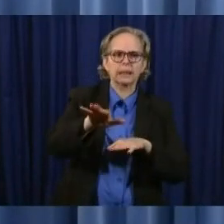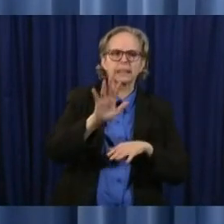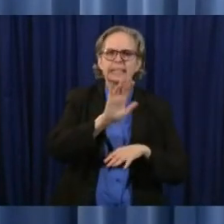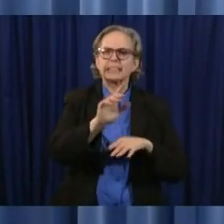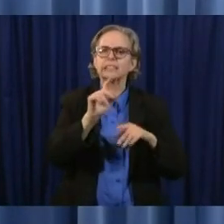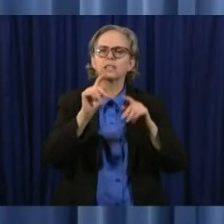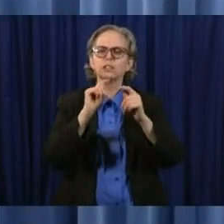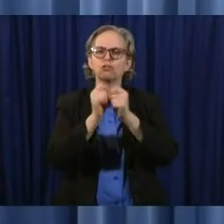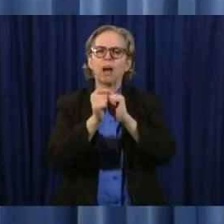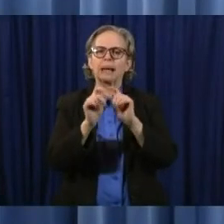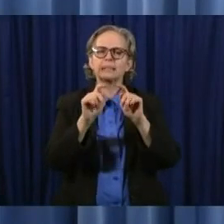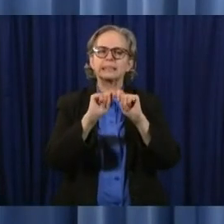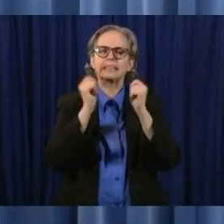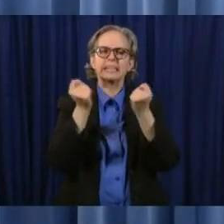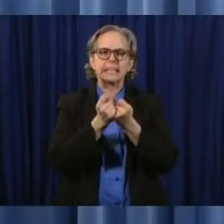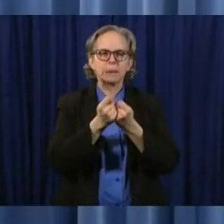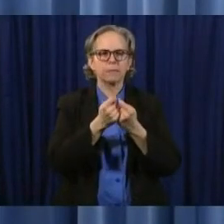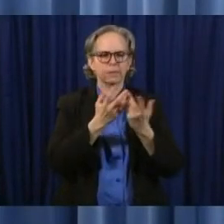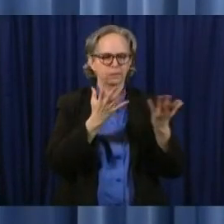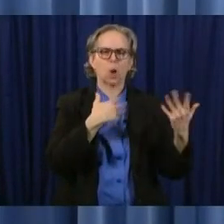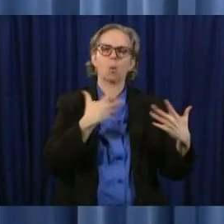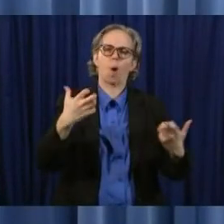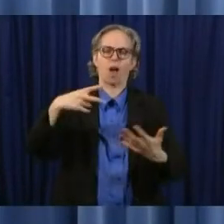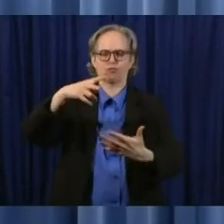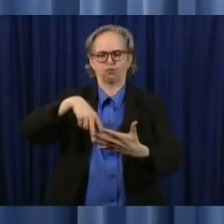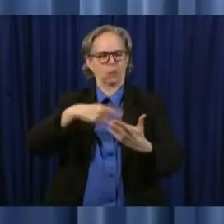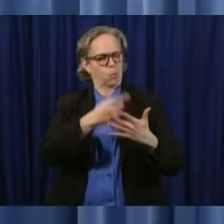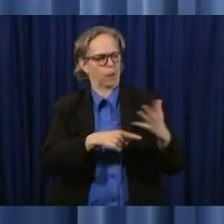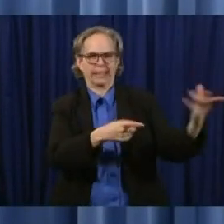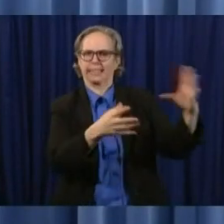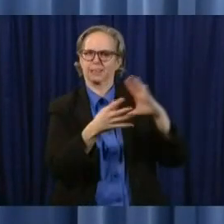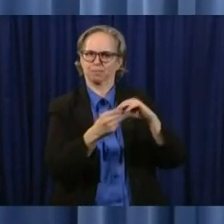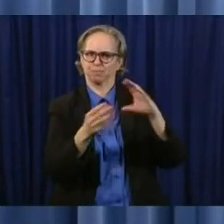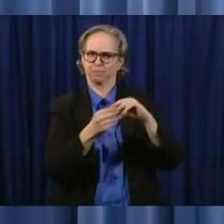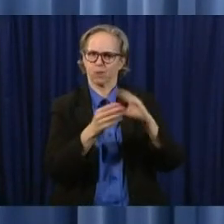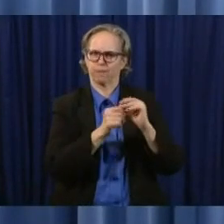a few days ago I'll quote from part of it